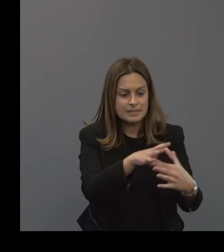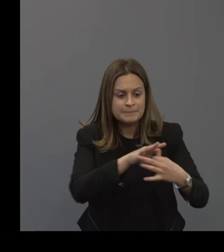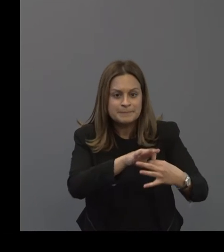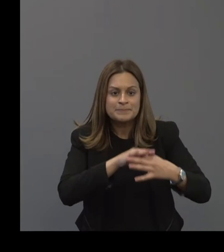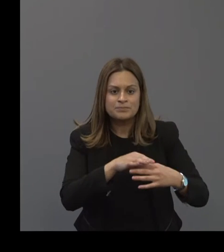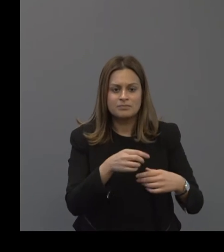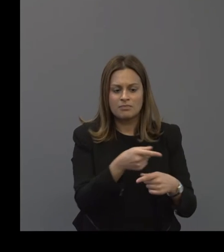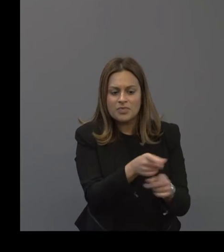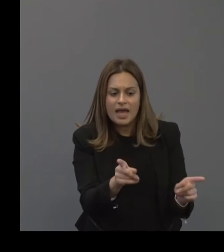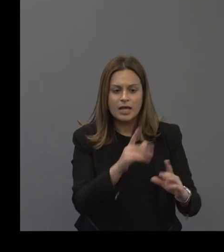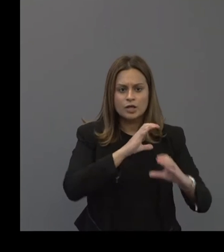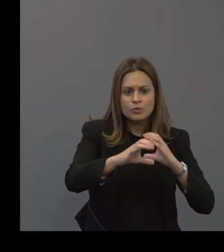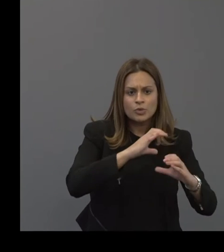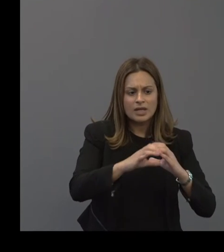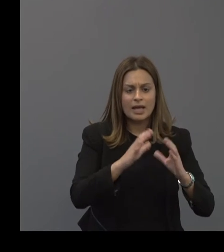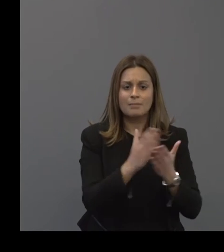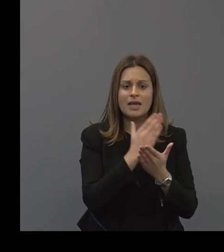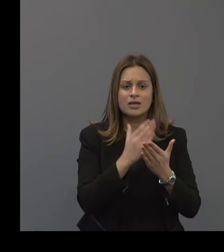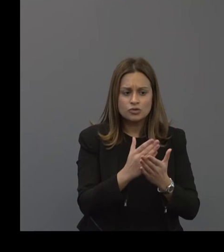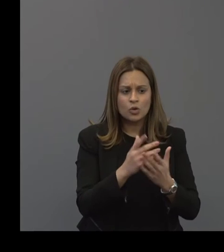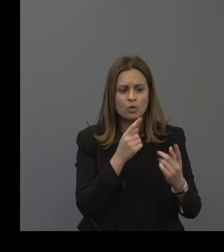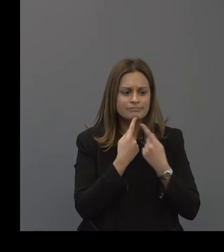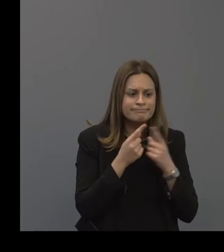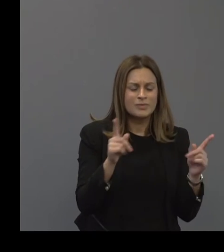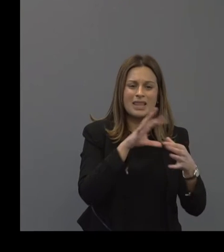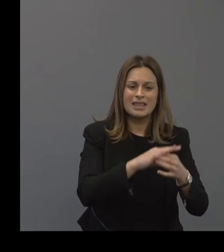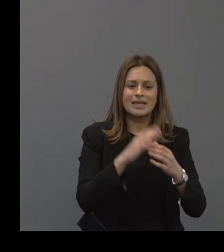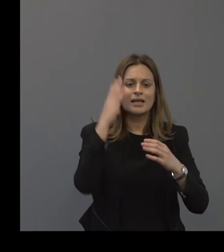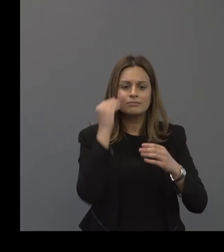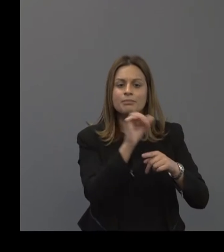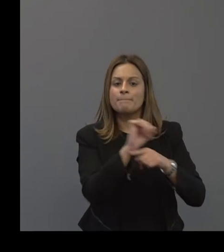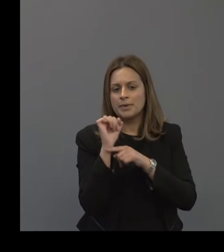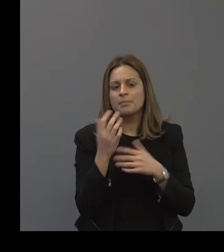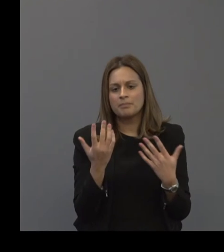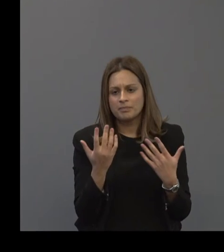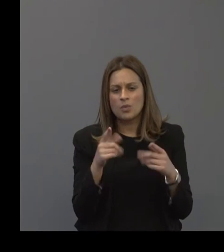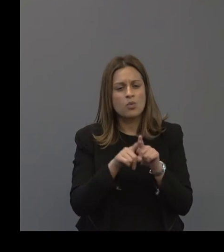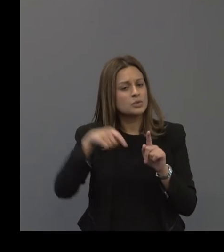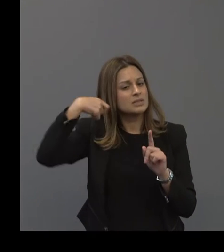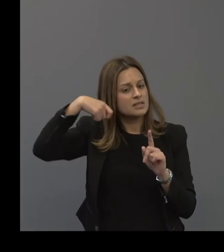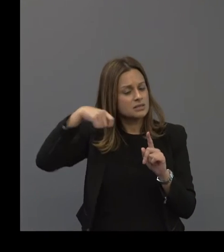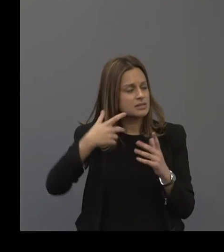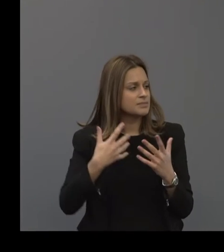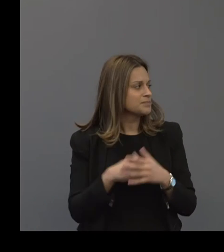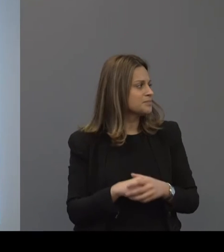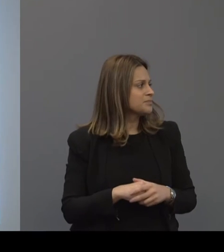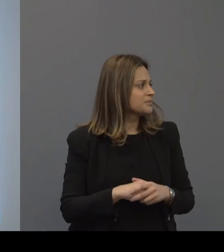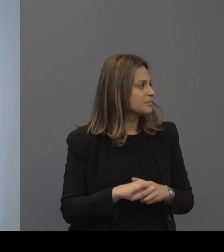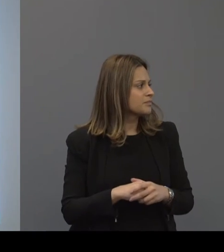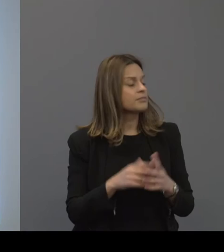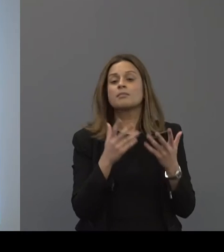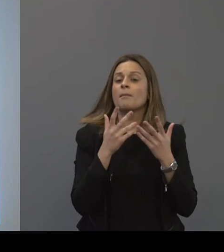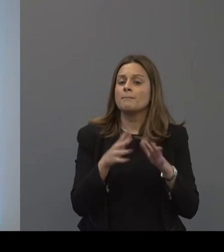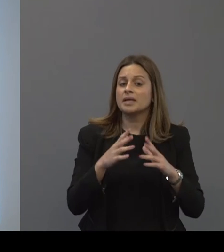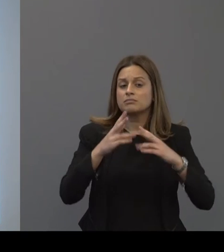to communicate the health messages related to prevention of noise induced hearing loss and tinnitus. There's been additional